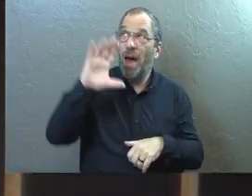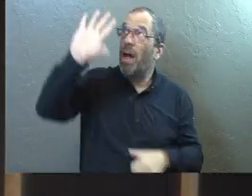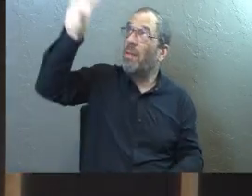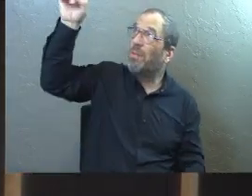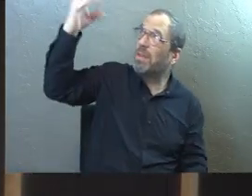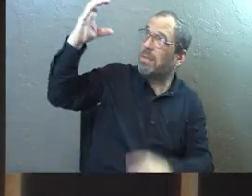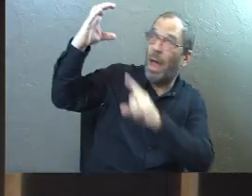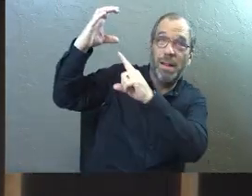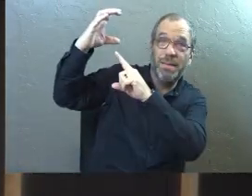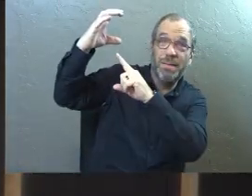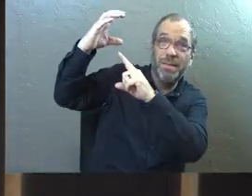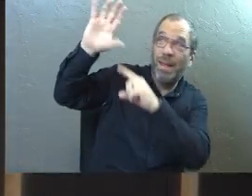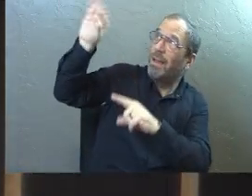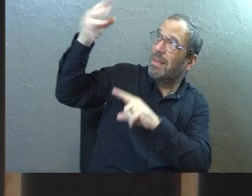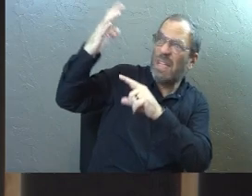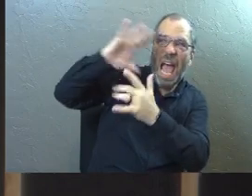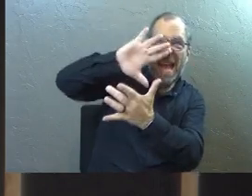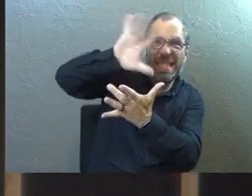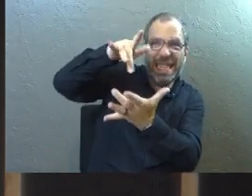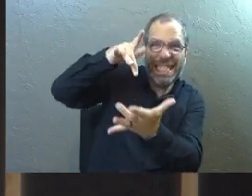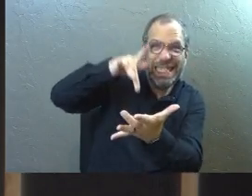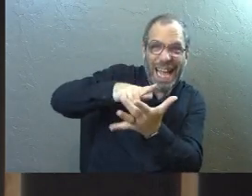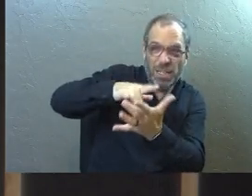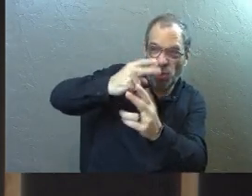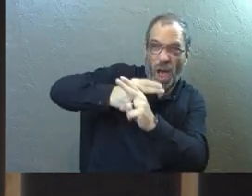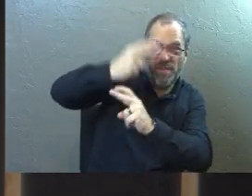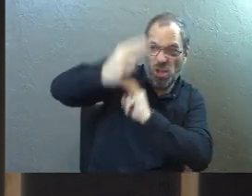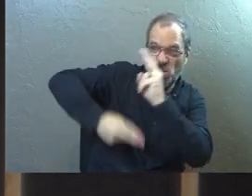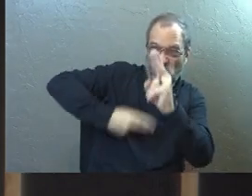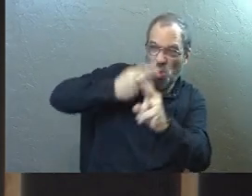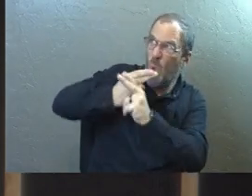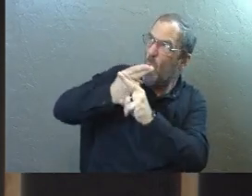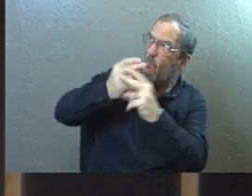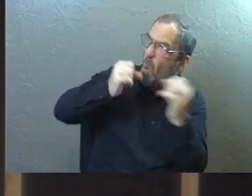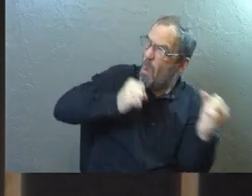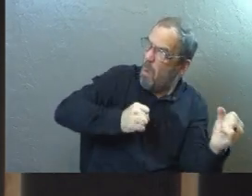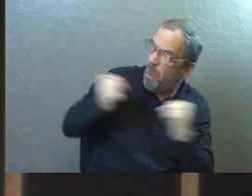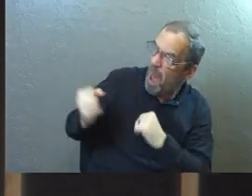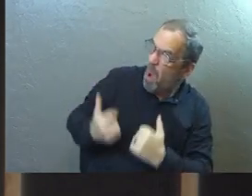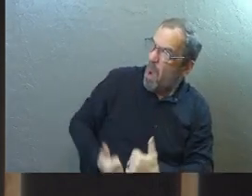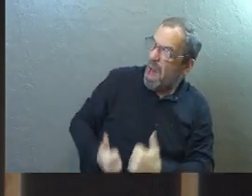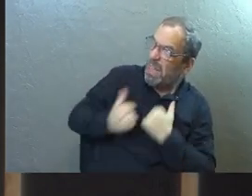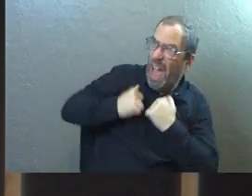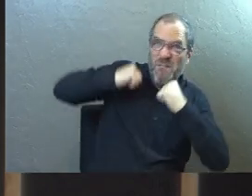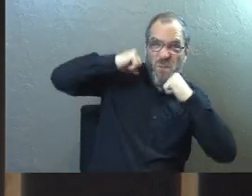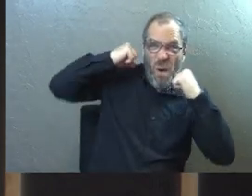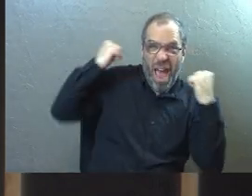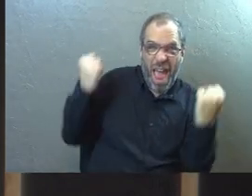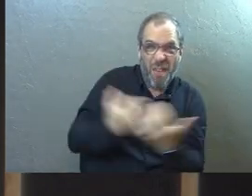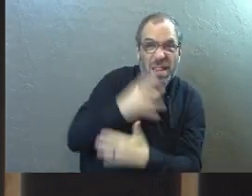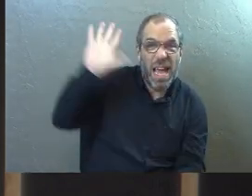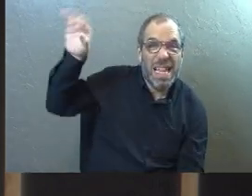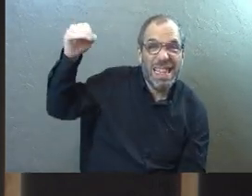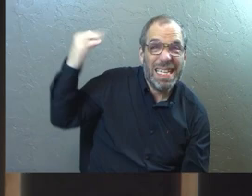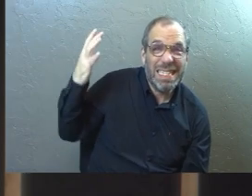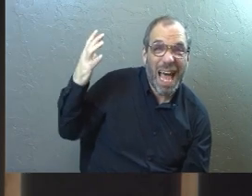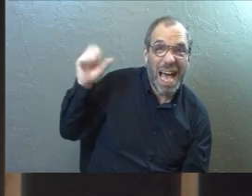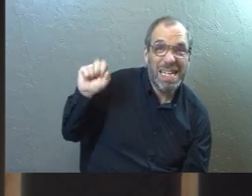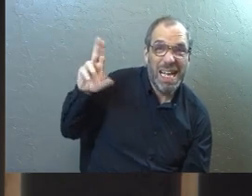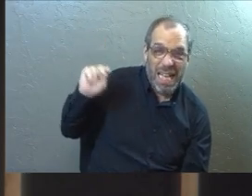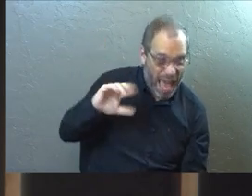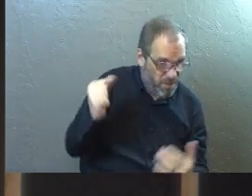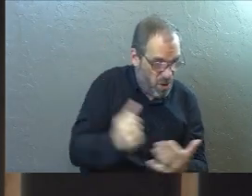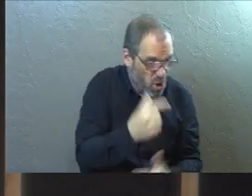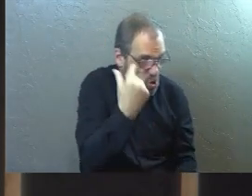solar system of, of it's the center. And, and it's this incredible source of power and life for everything. Every, every